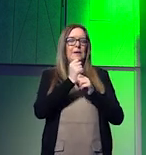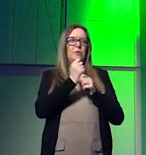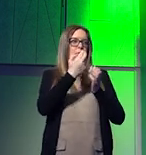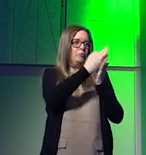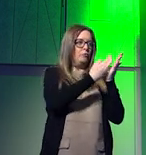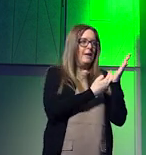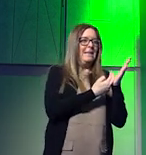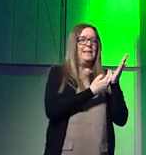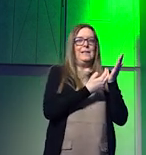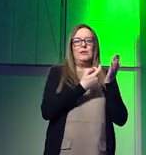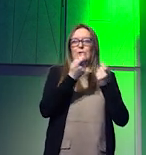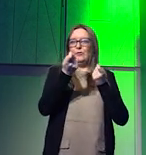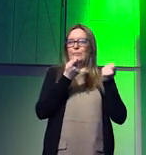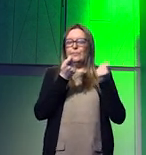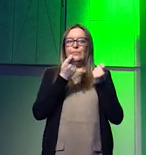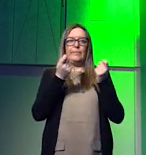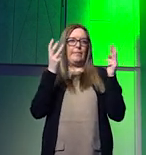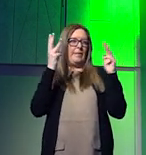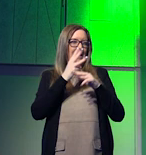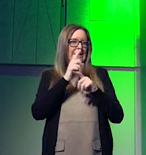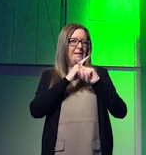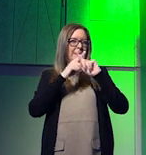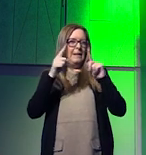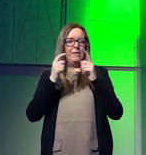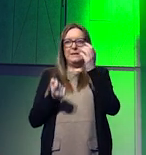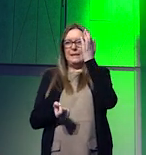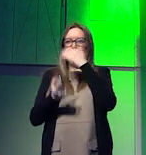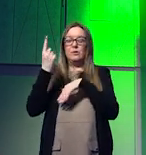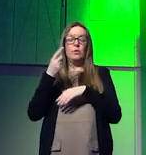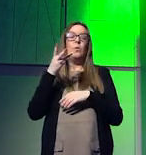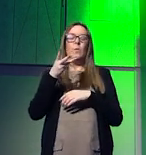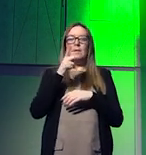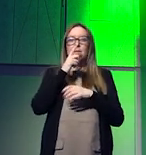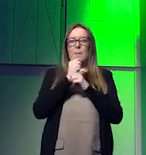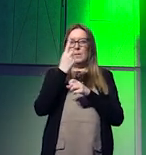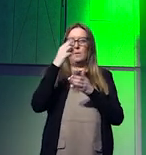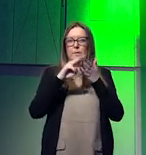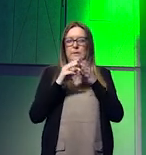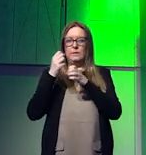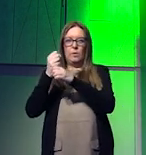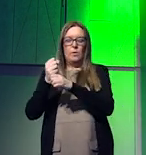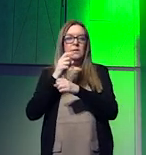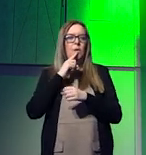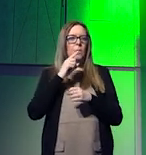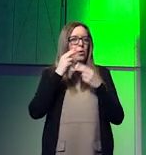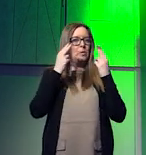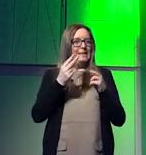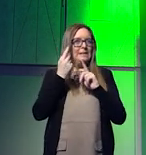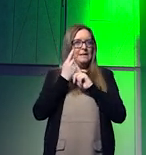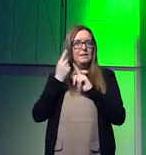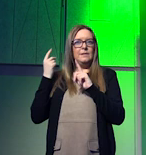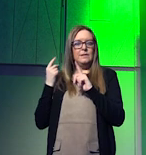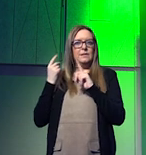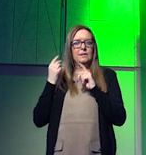and you know various types of you know geopolitical issues that i will talk about in a minute but we have to have this longer view over